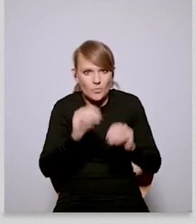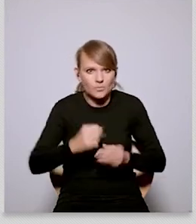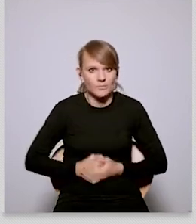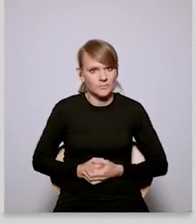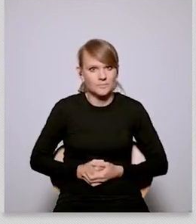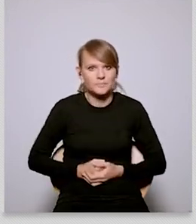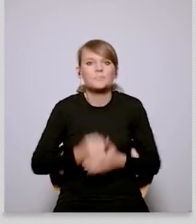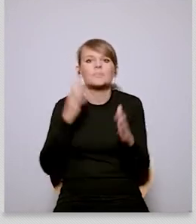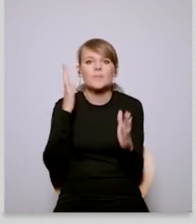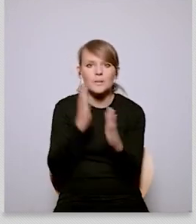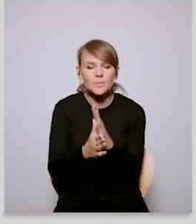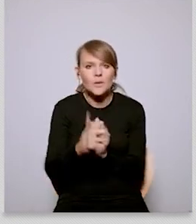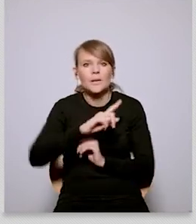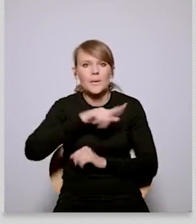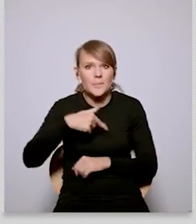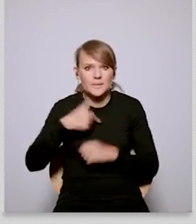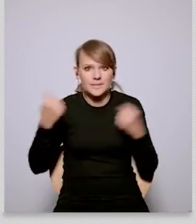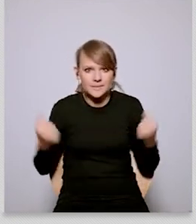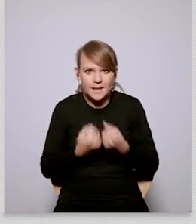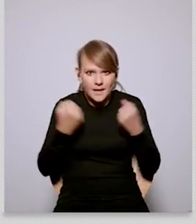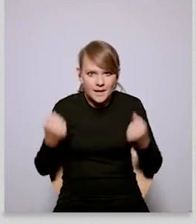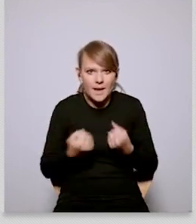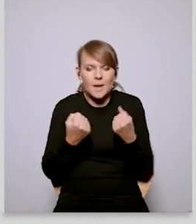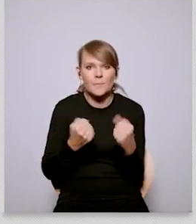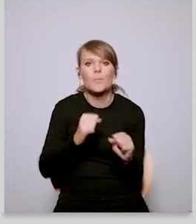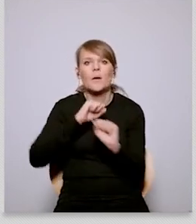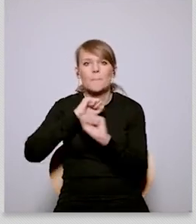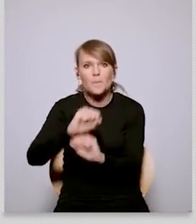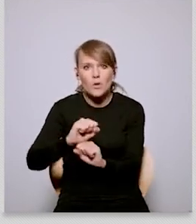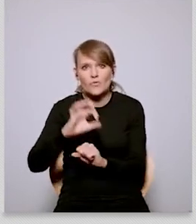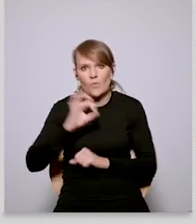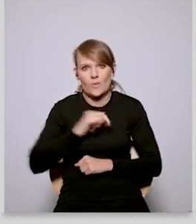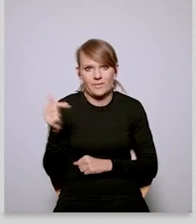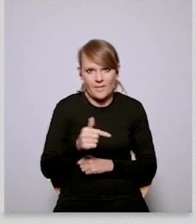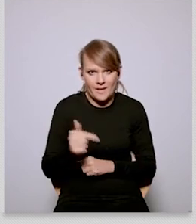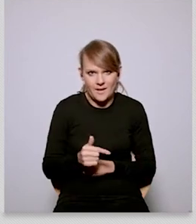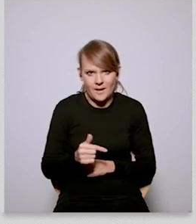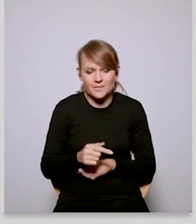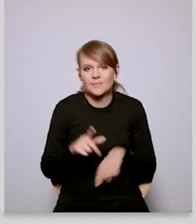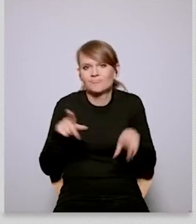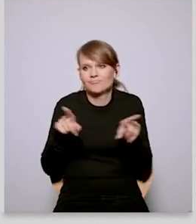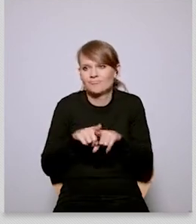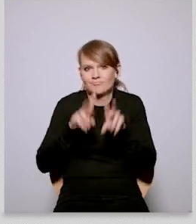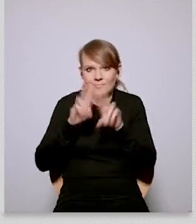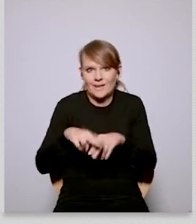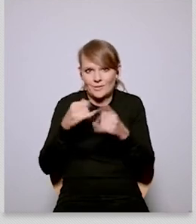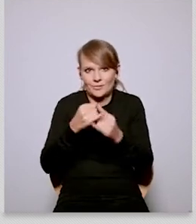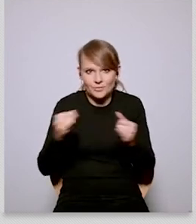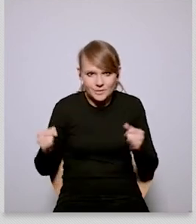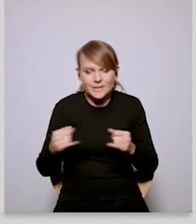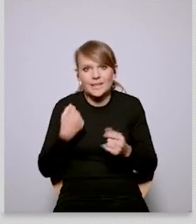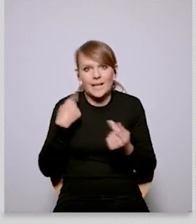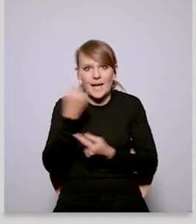players are um in in in this environment um and you know that is that is the logic um that that we're